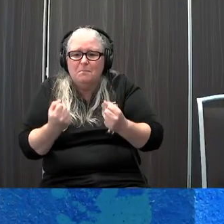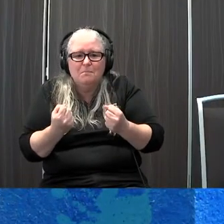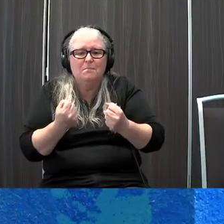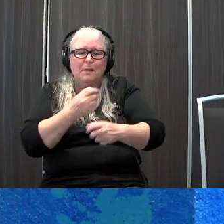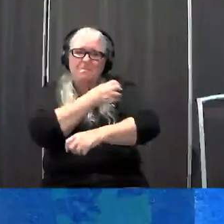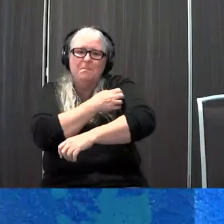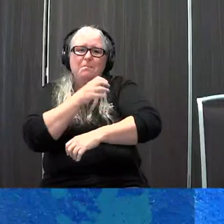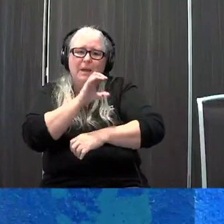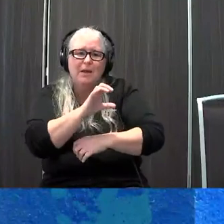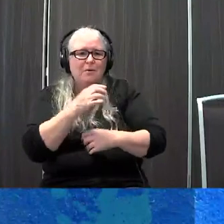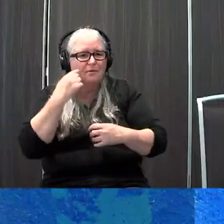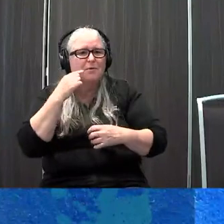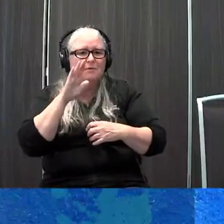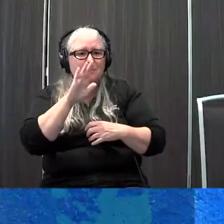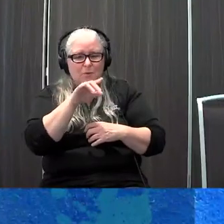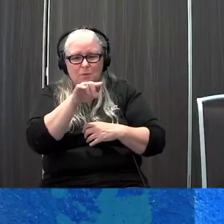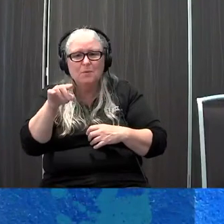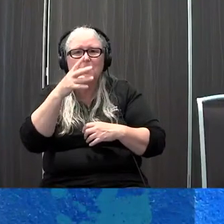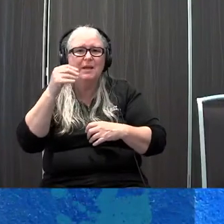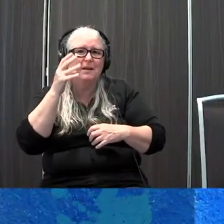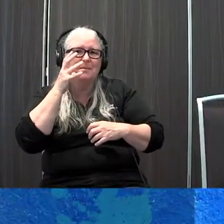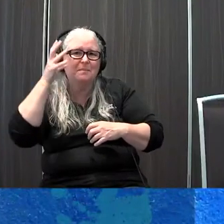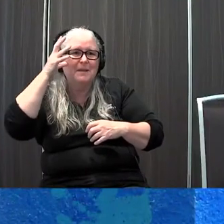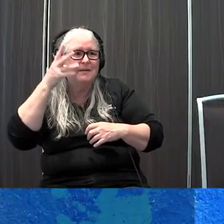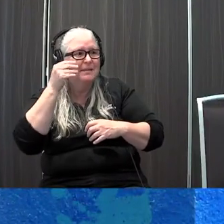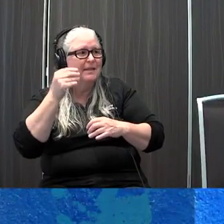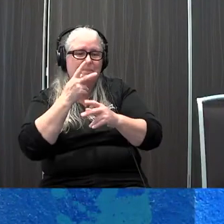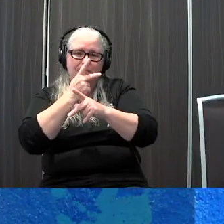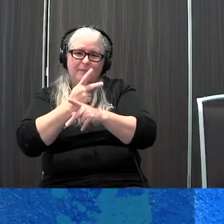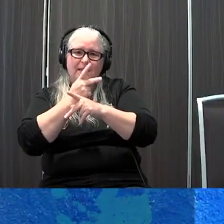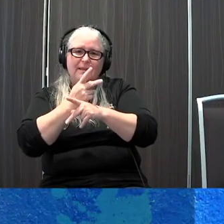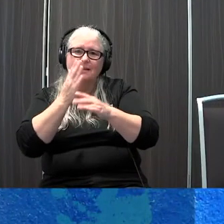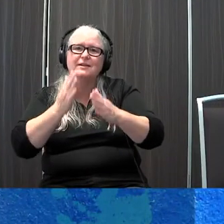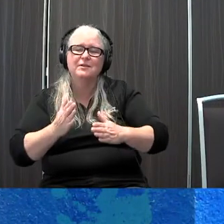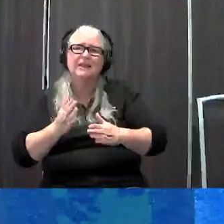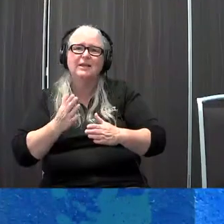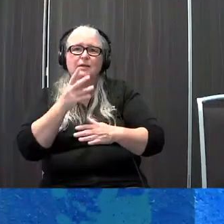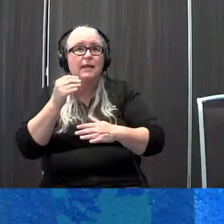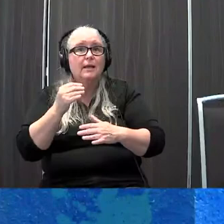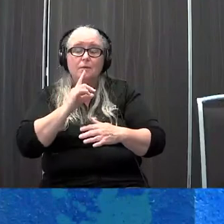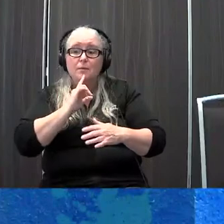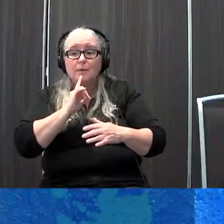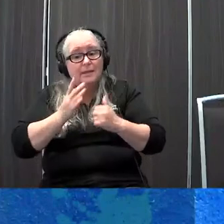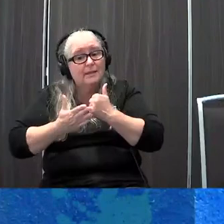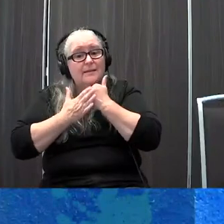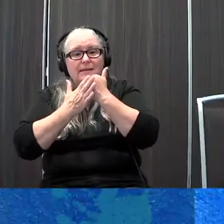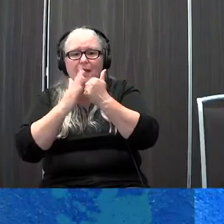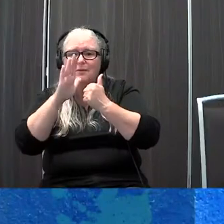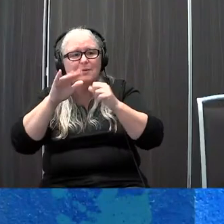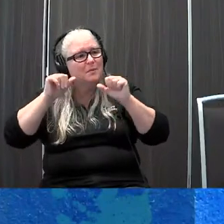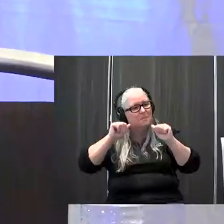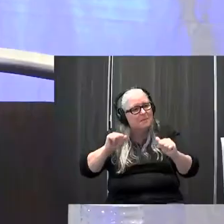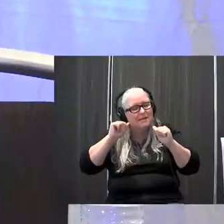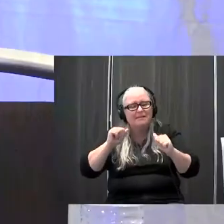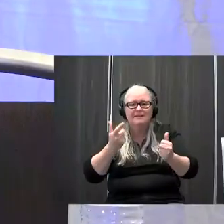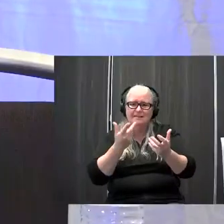you know as parents and care providers in enhancing their ability to communication